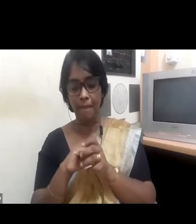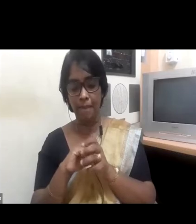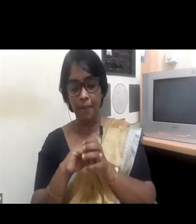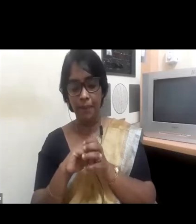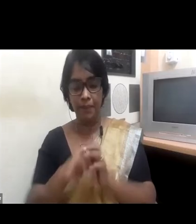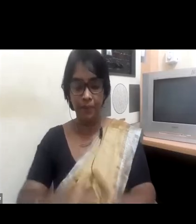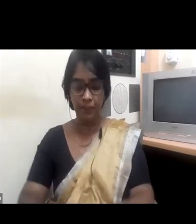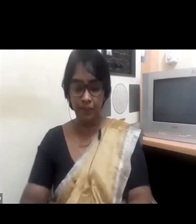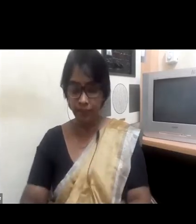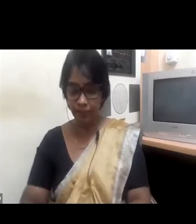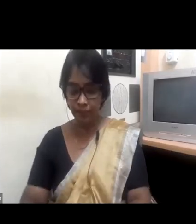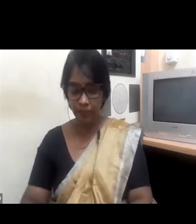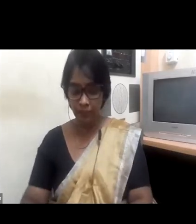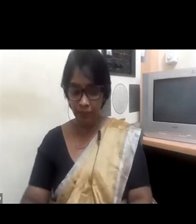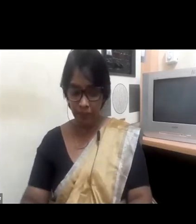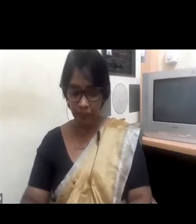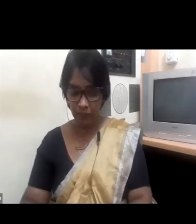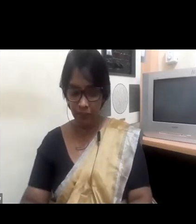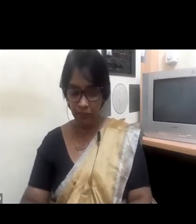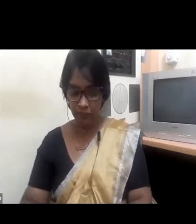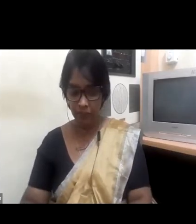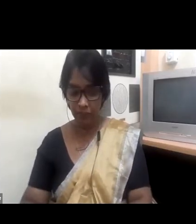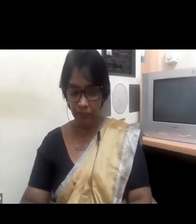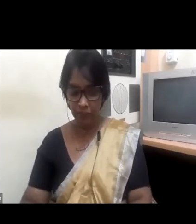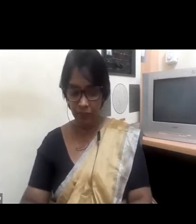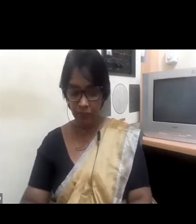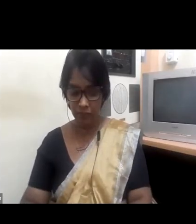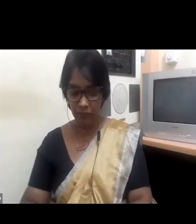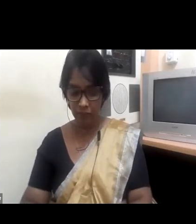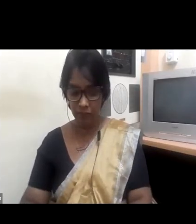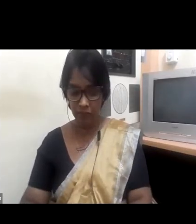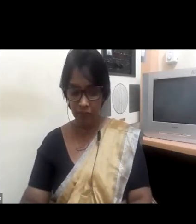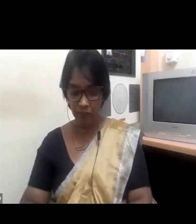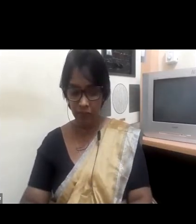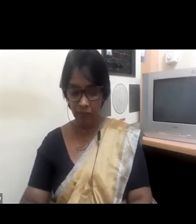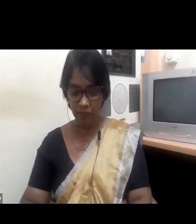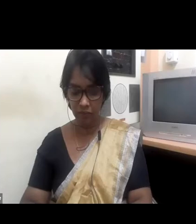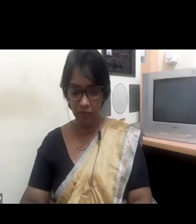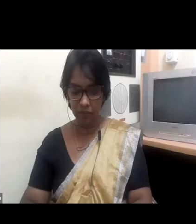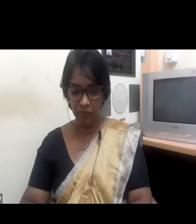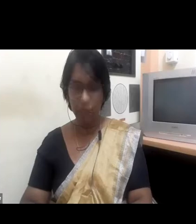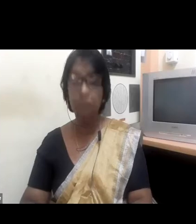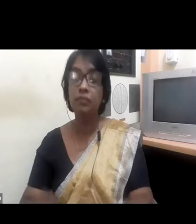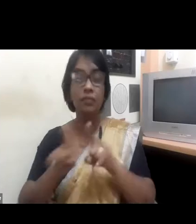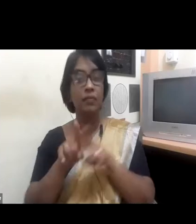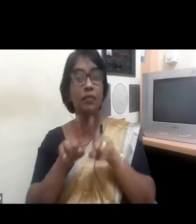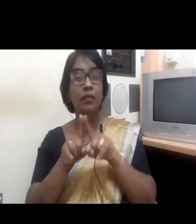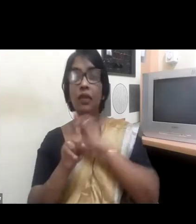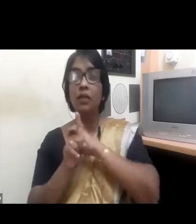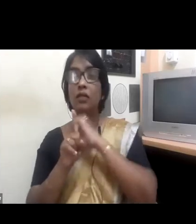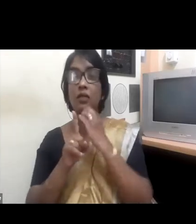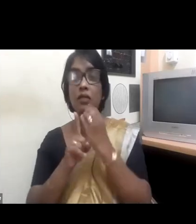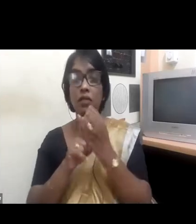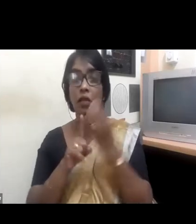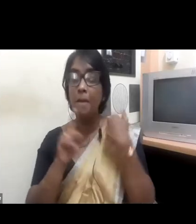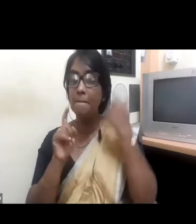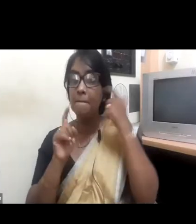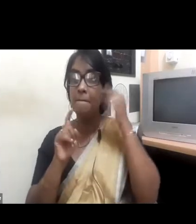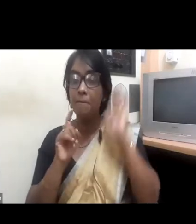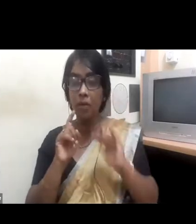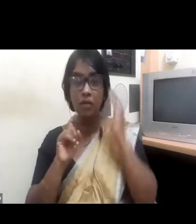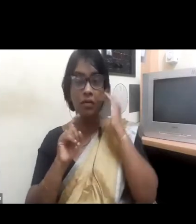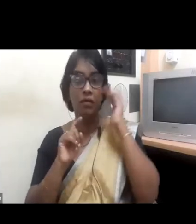just too hard to balance those responsibilities and the social and cultural expectations. And this is not special to Asia-Pacific. It's